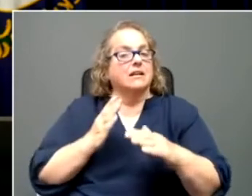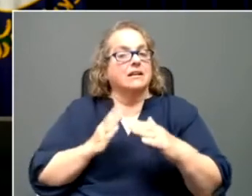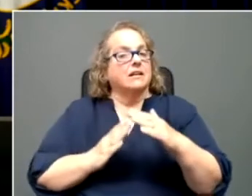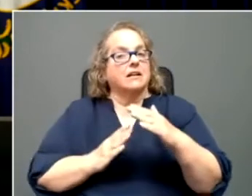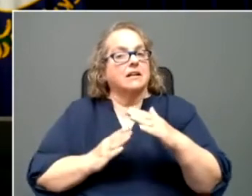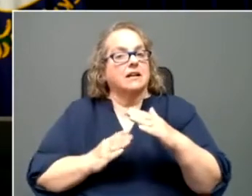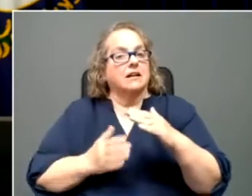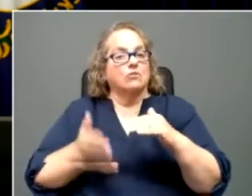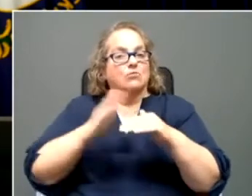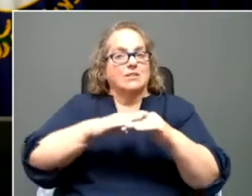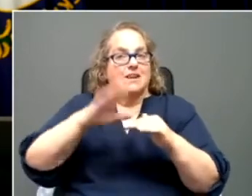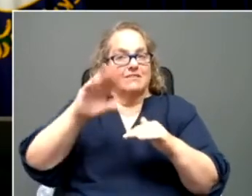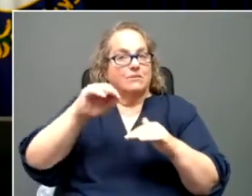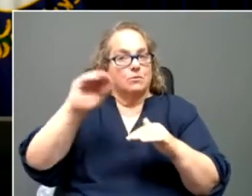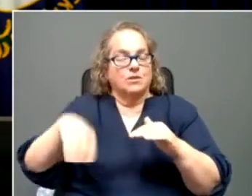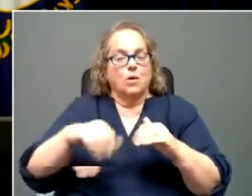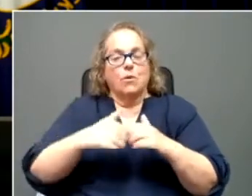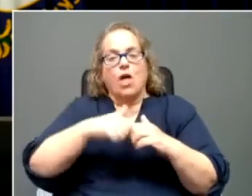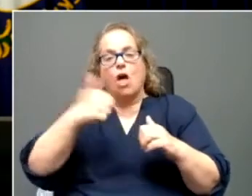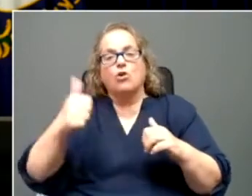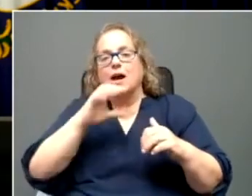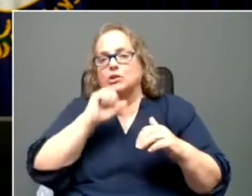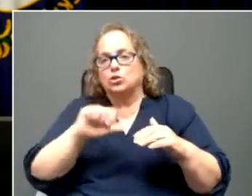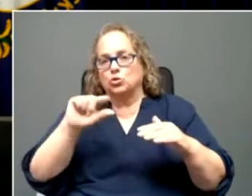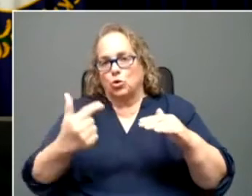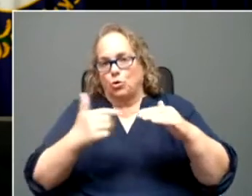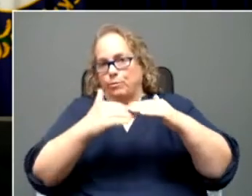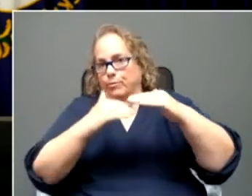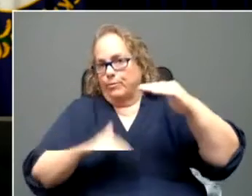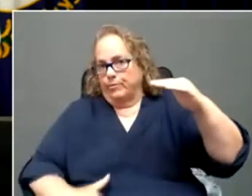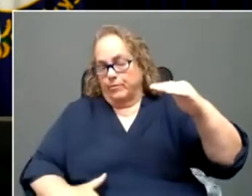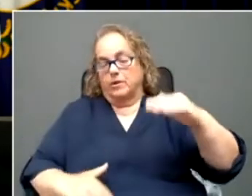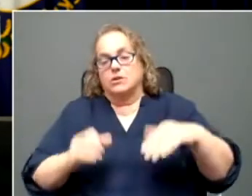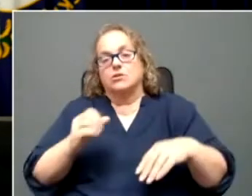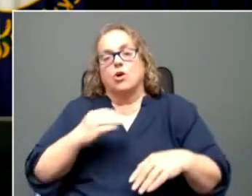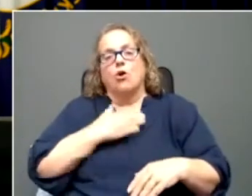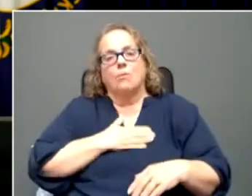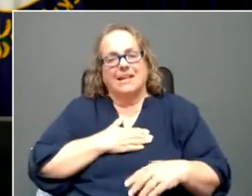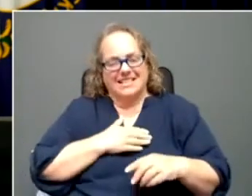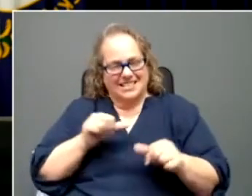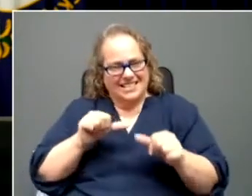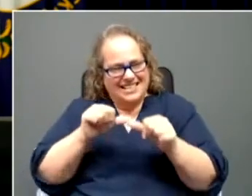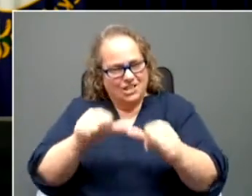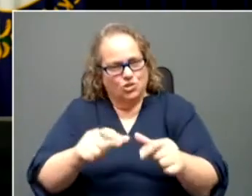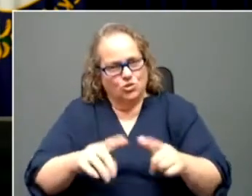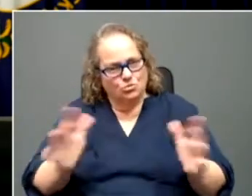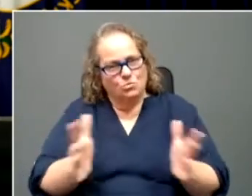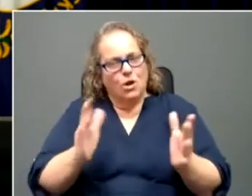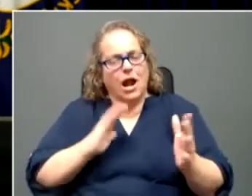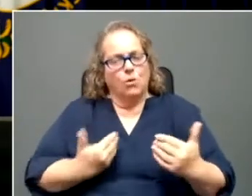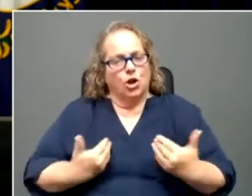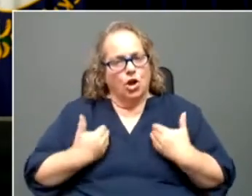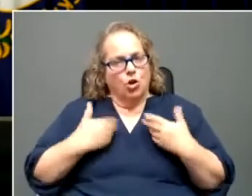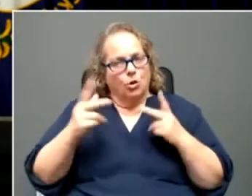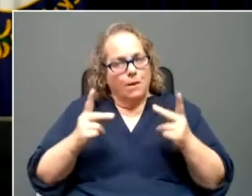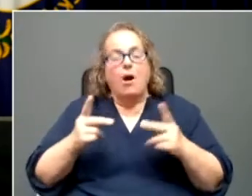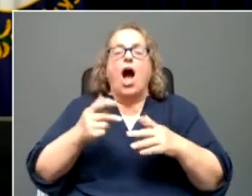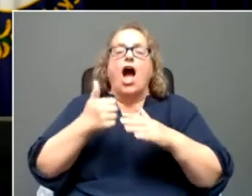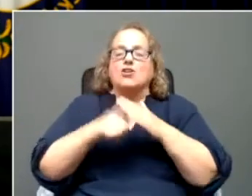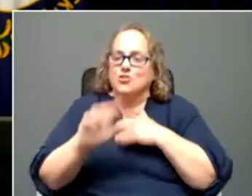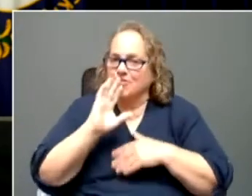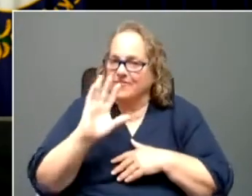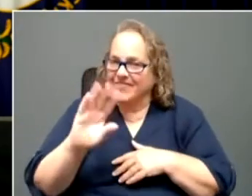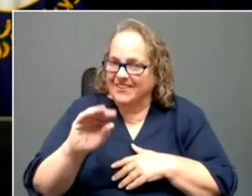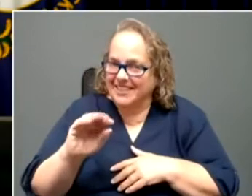other age group. So let's continue, uh, to promote, especially for our younger Kentuckians. I'm under 50. I'll take that. Um,